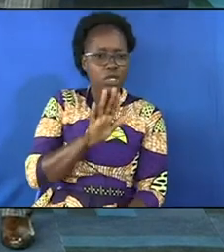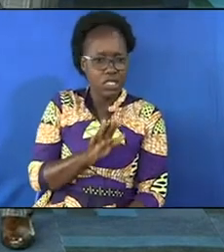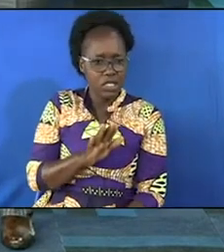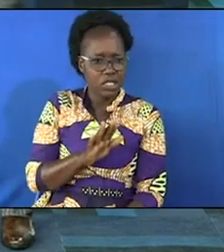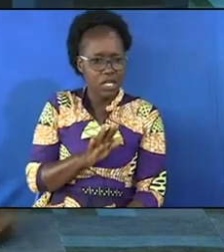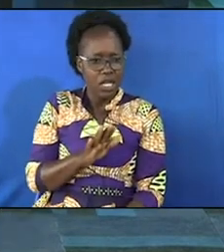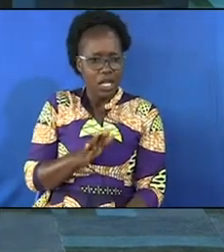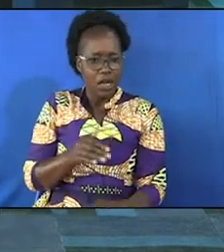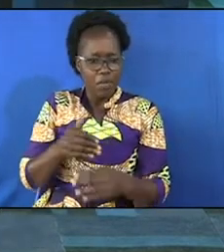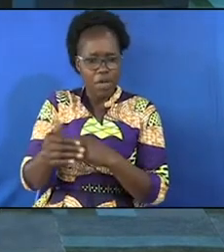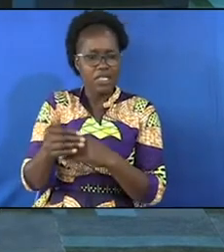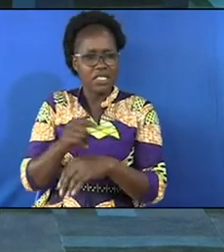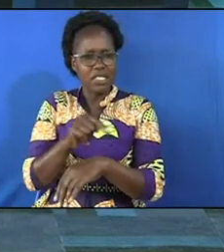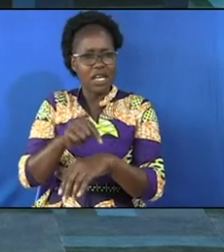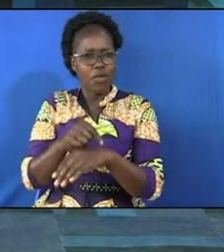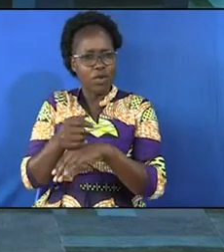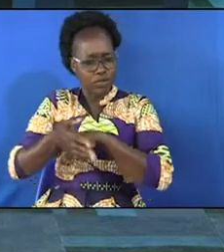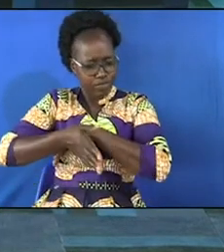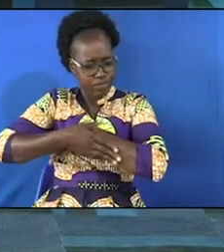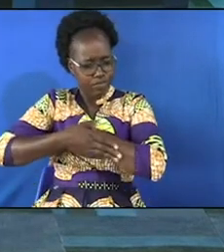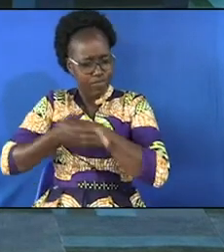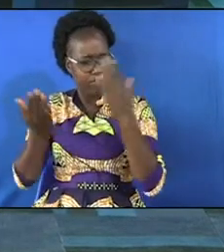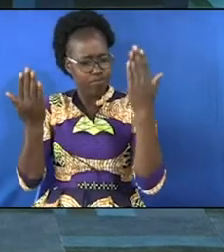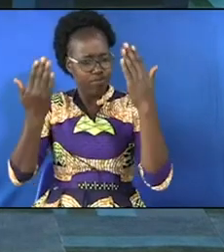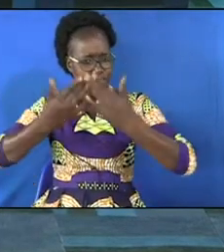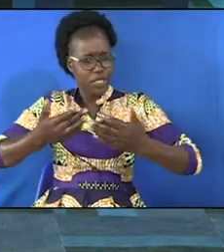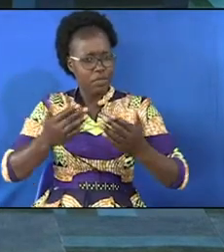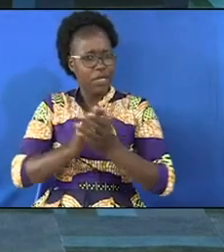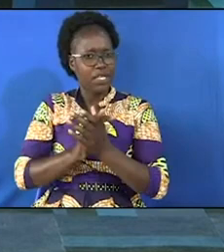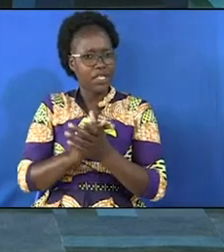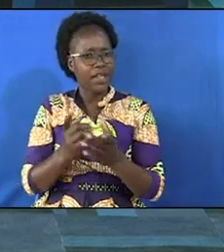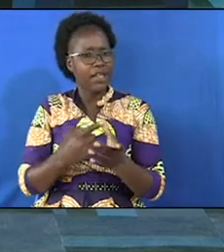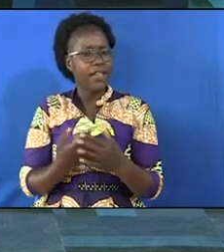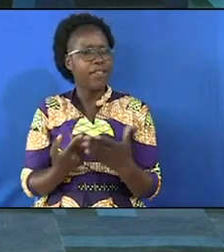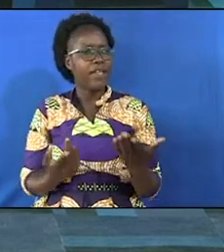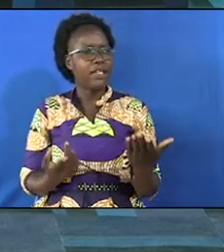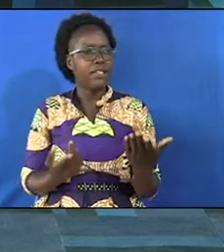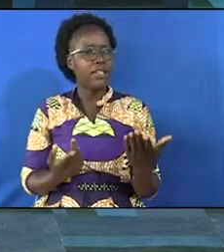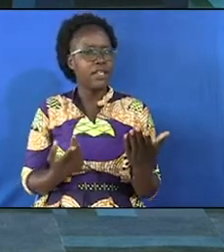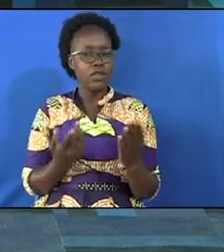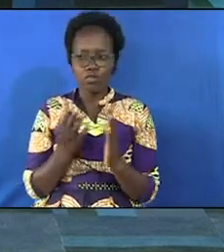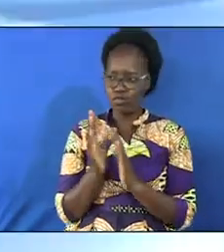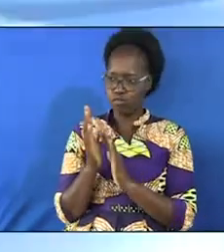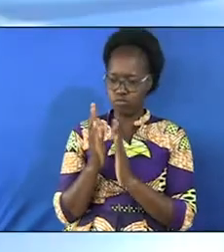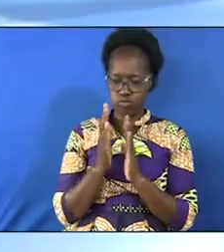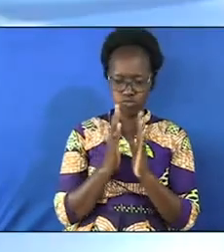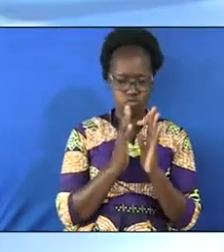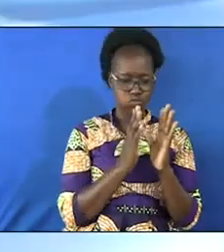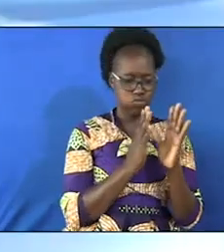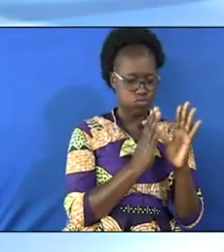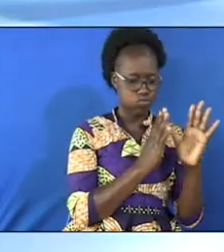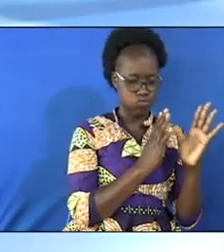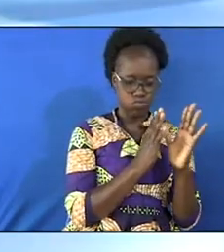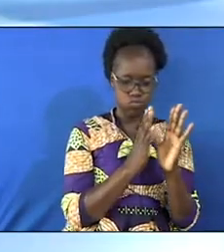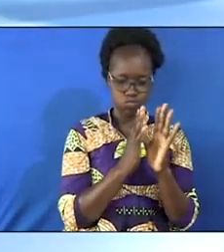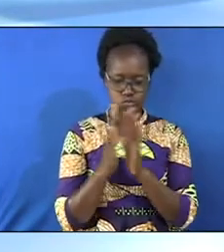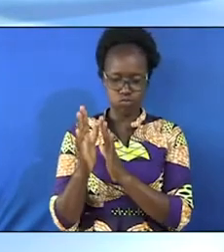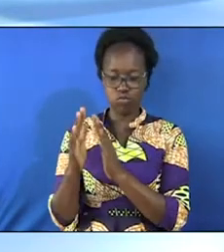few hours he begins going back home but then there was a bush next to the church